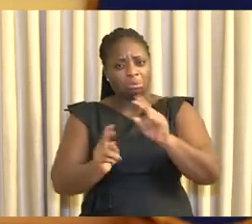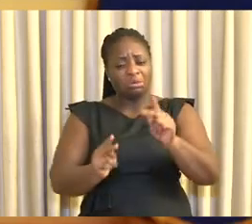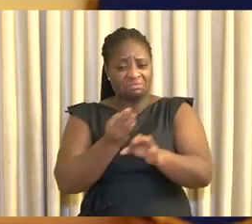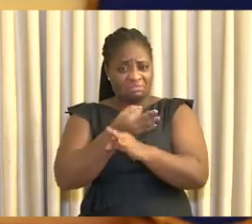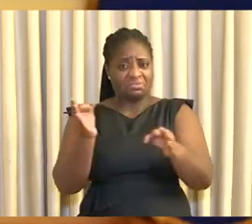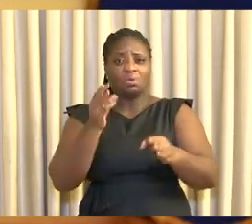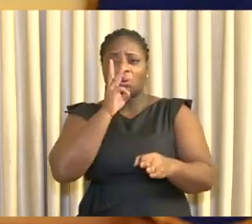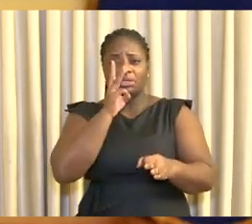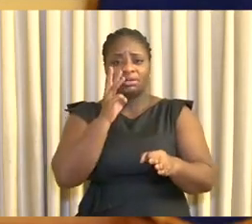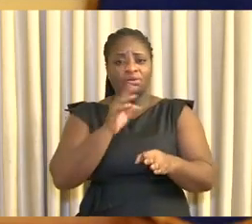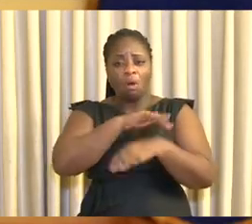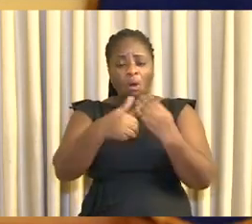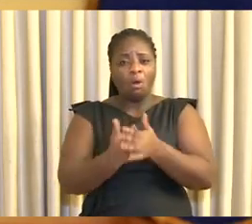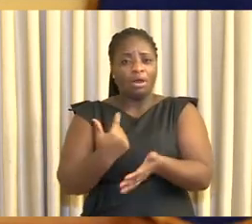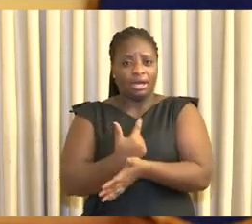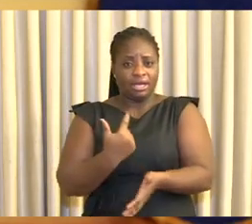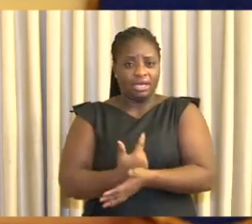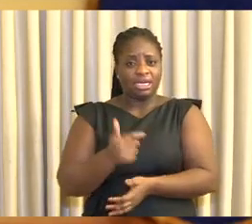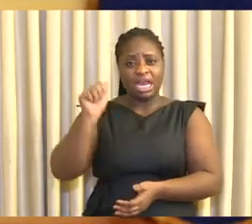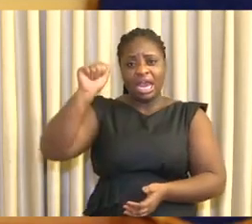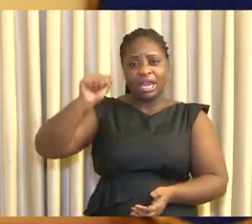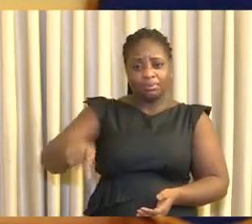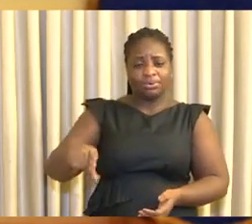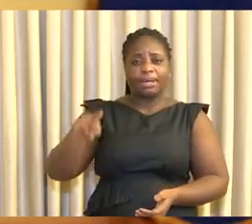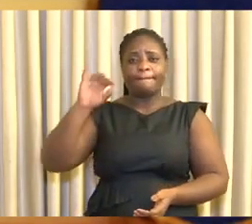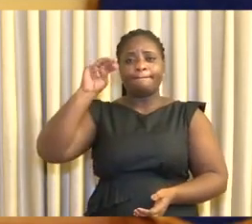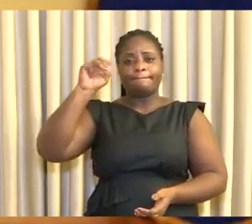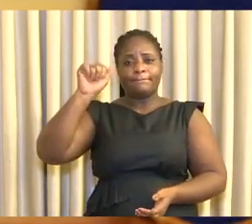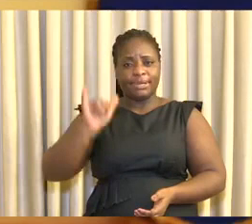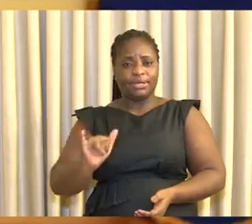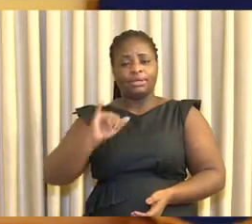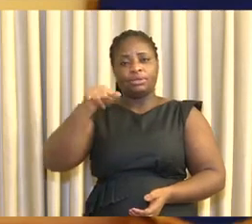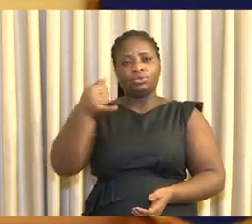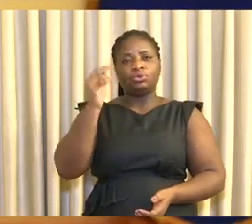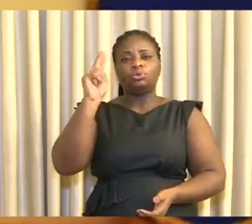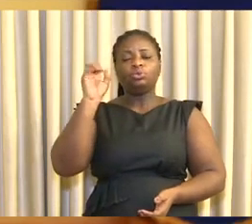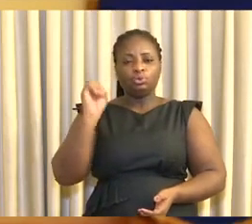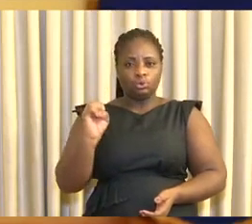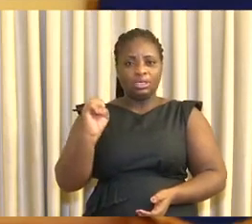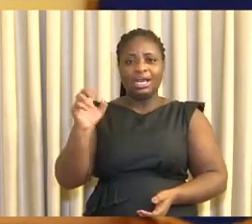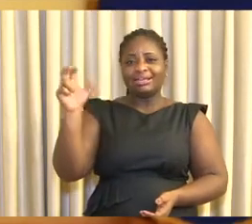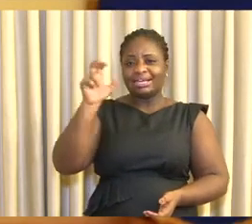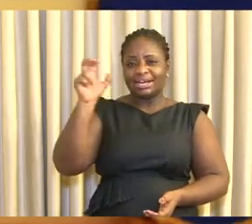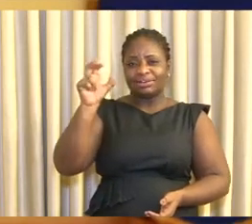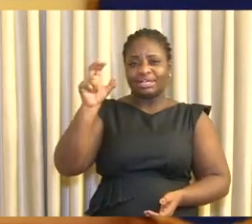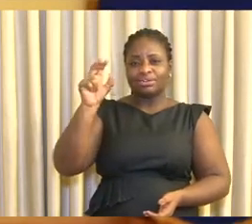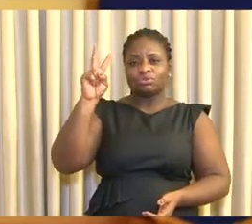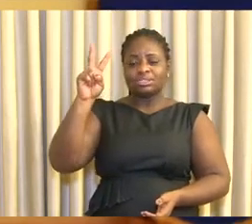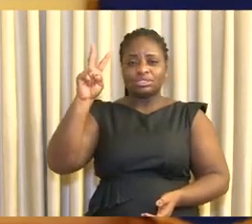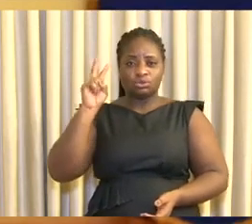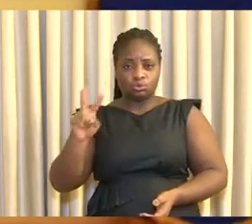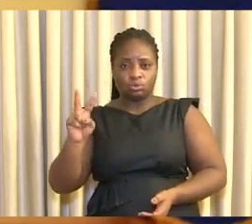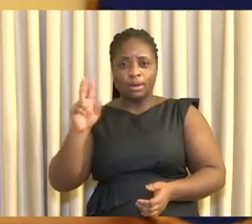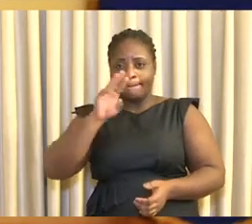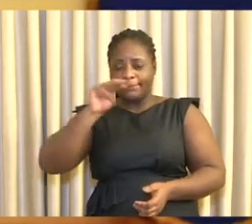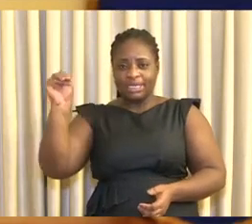Ghanaians for three months, i.e. April, May and June. 323 million CD's